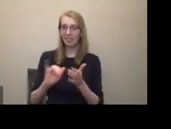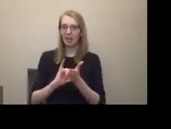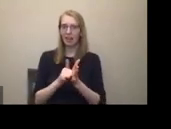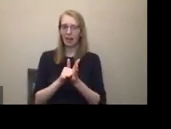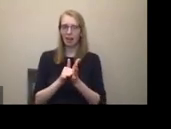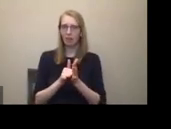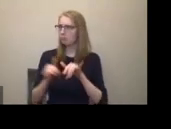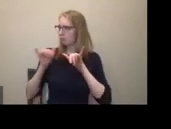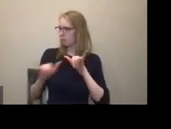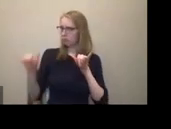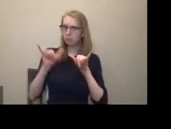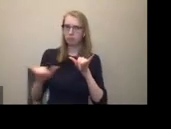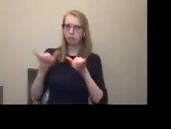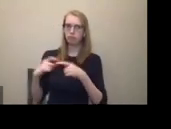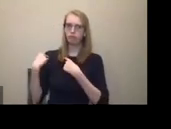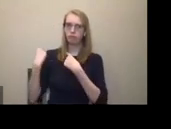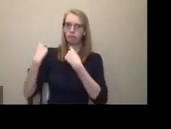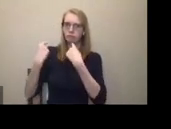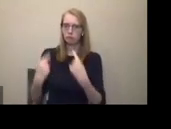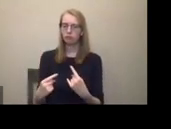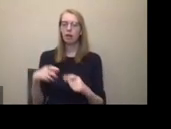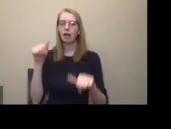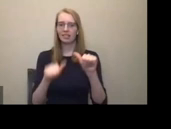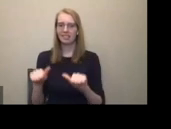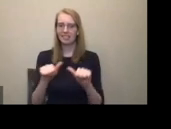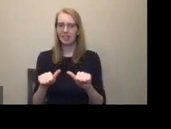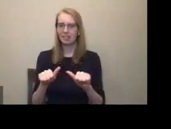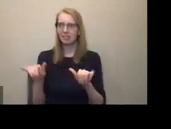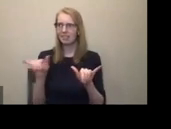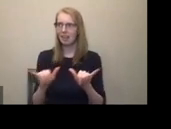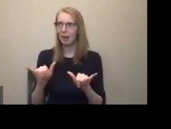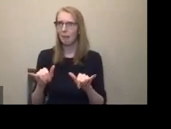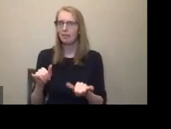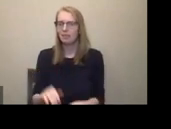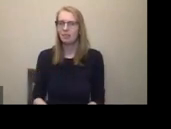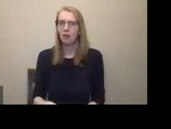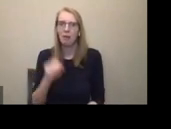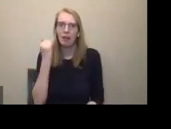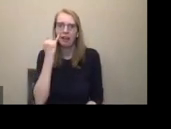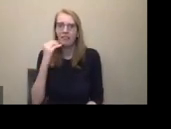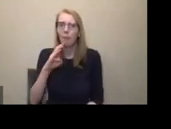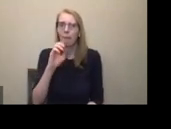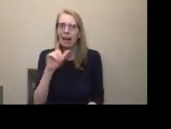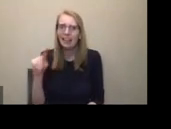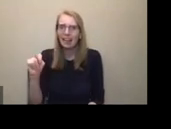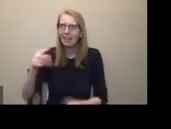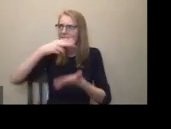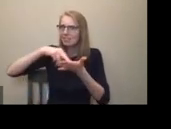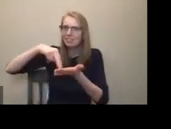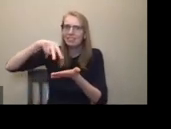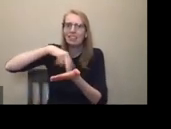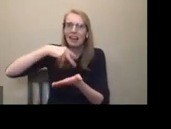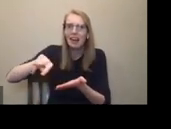underweight woman in a tutu. He's very fit, but very thin. You know, and usually she's going to be white, and she's going to have blonde hair.